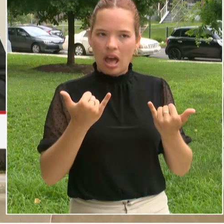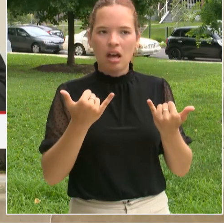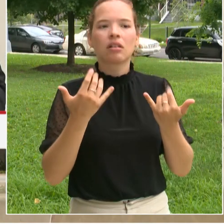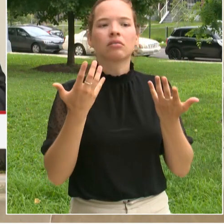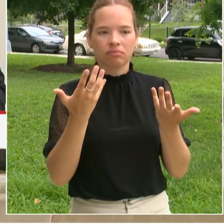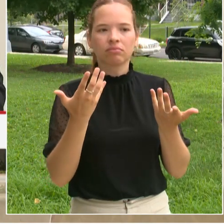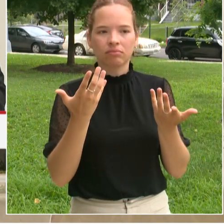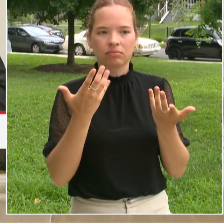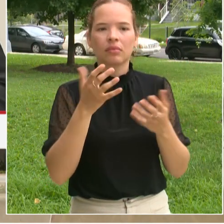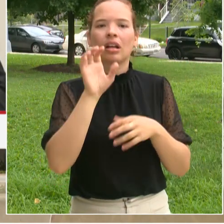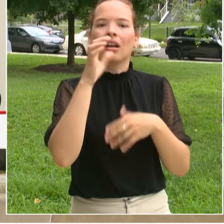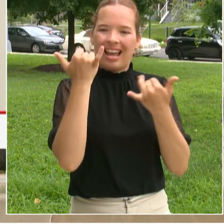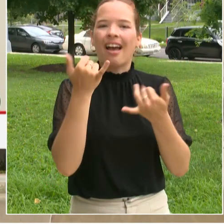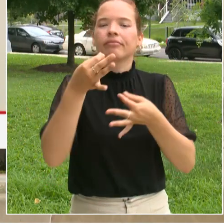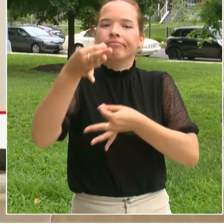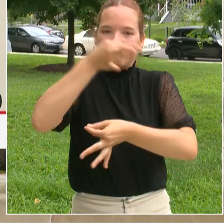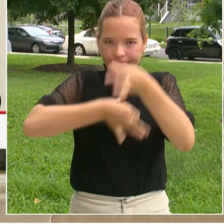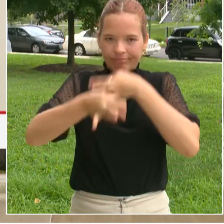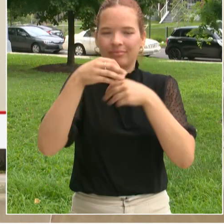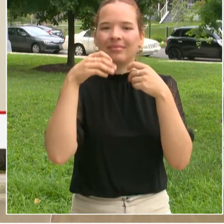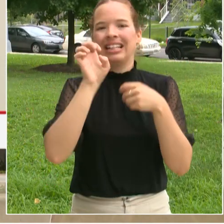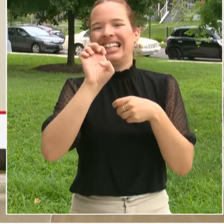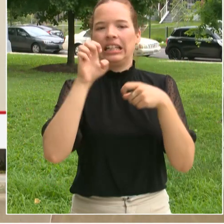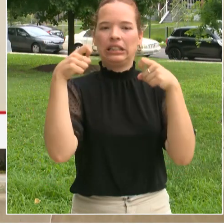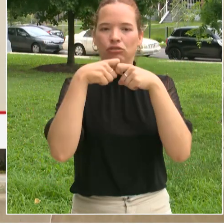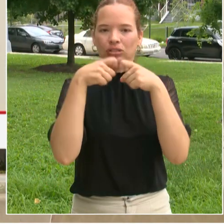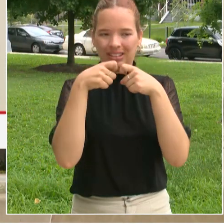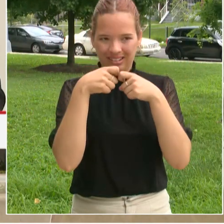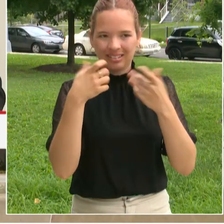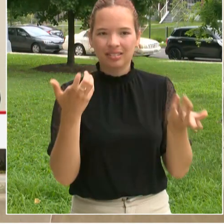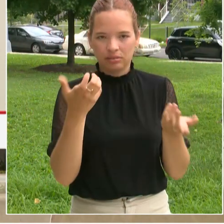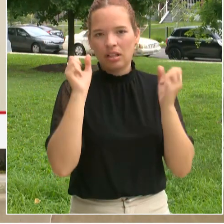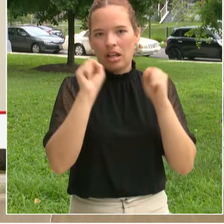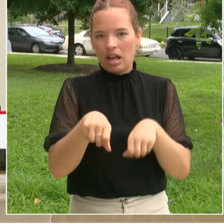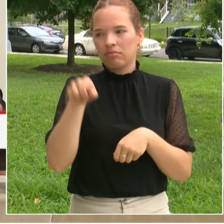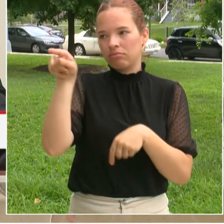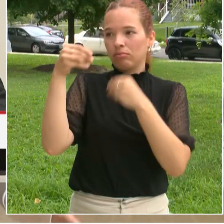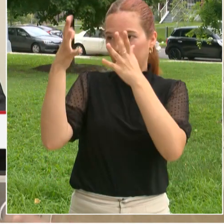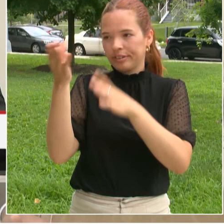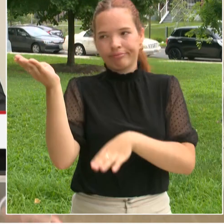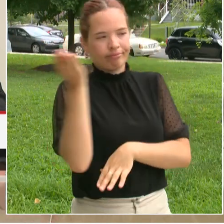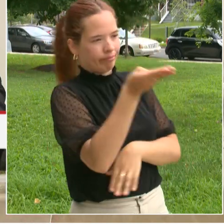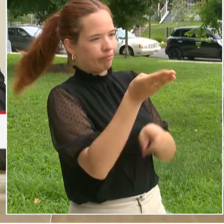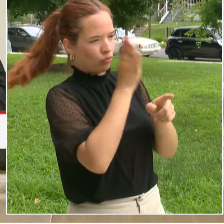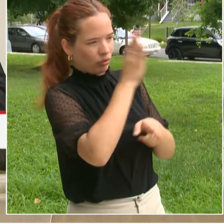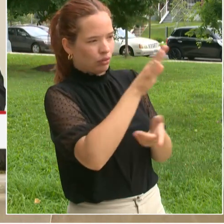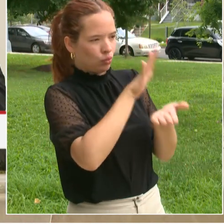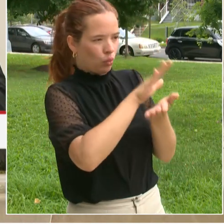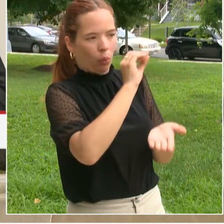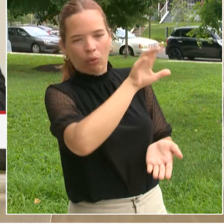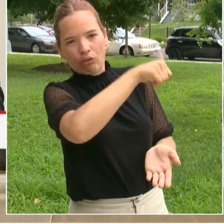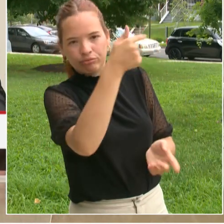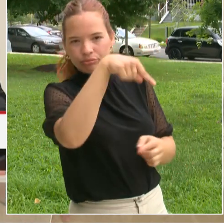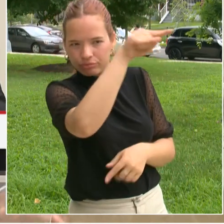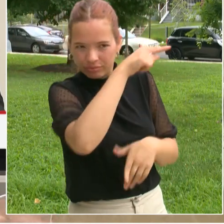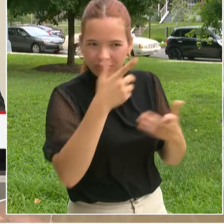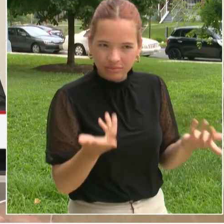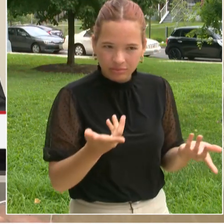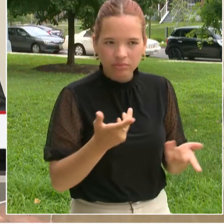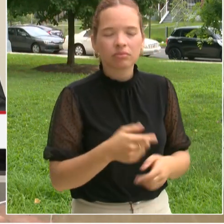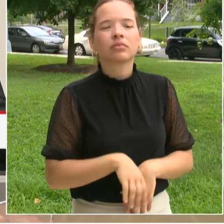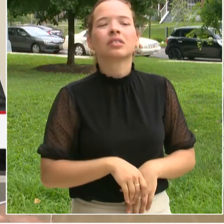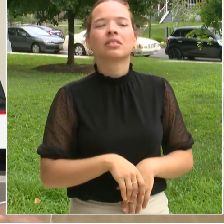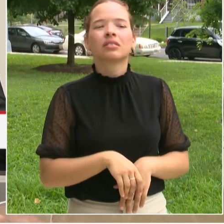Part of our documents that we provide the families at the beginning of the school year is giving authorization for that and so when we have that we're able to